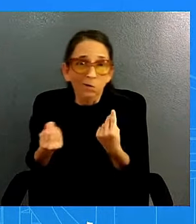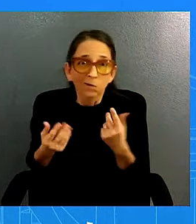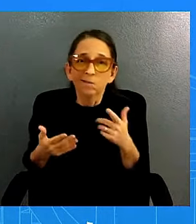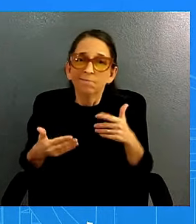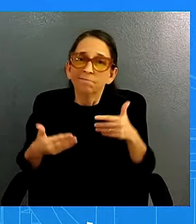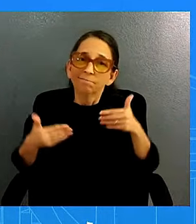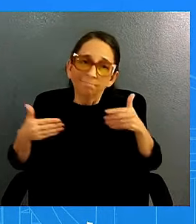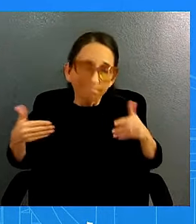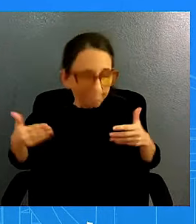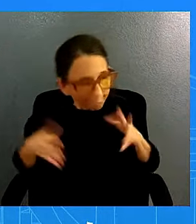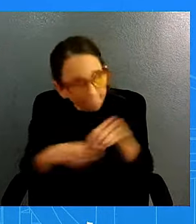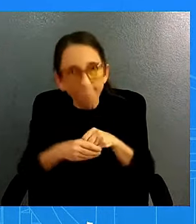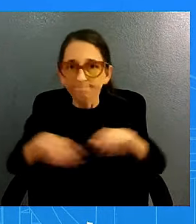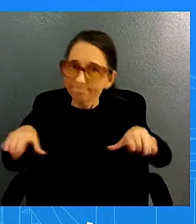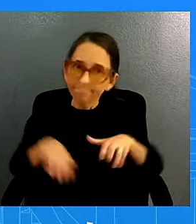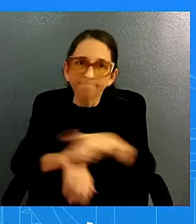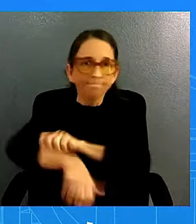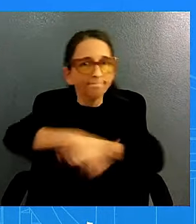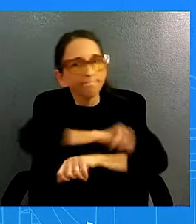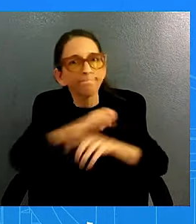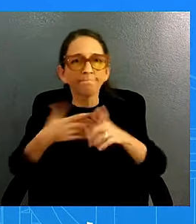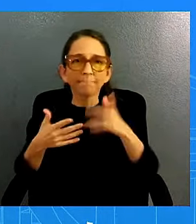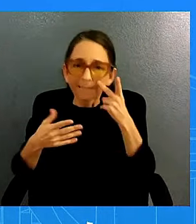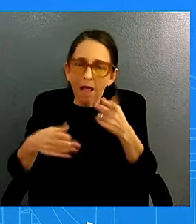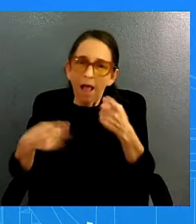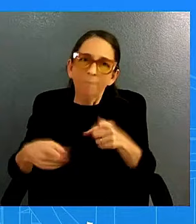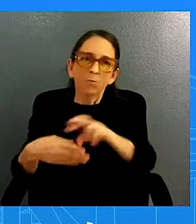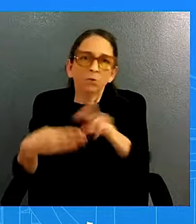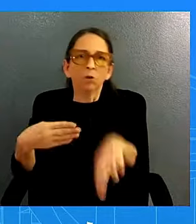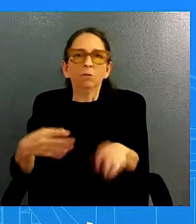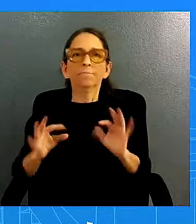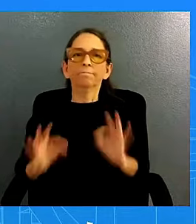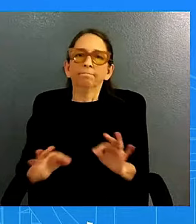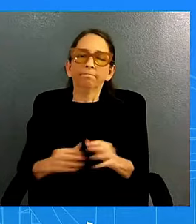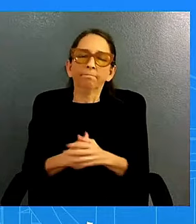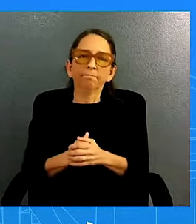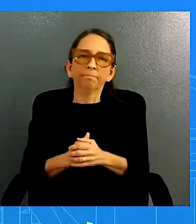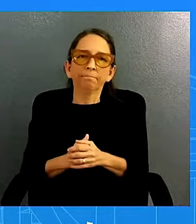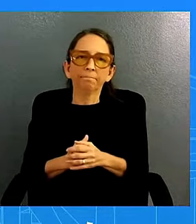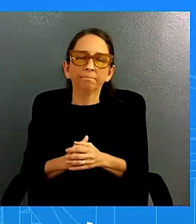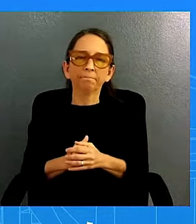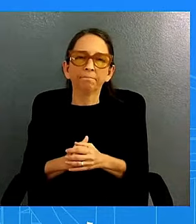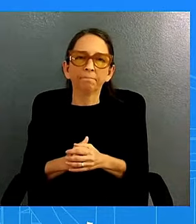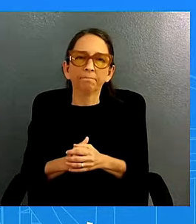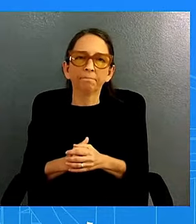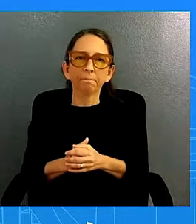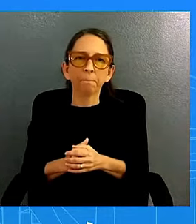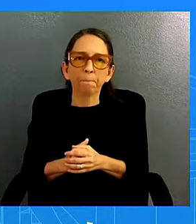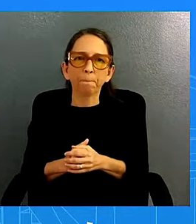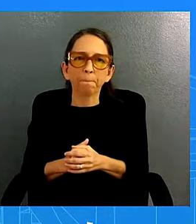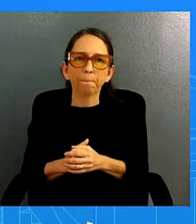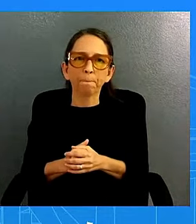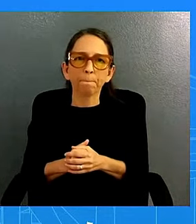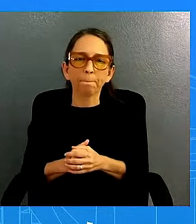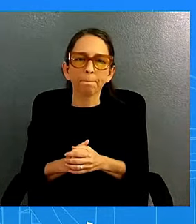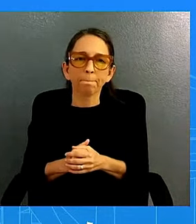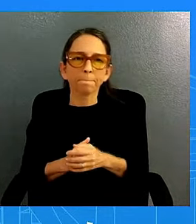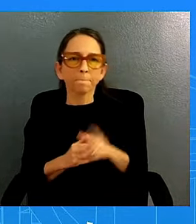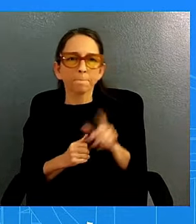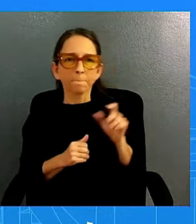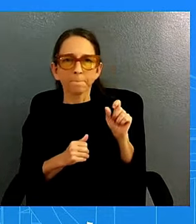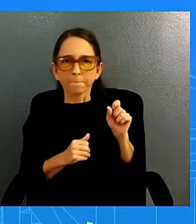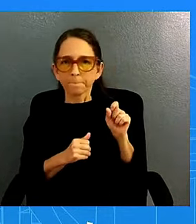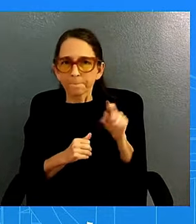that okay okay thanks um you mentioned you um you know that you don't want to see an